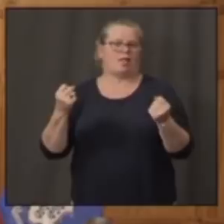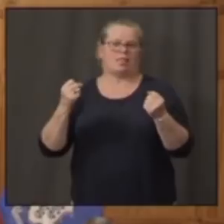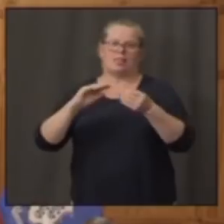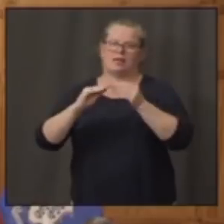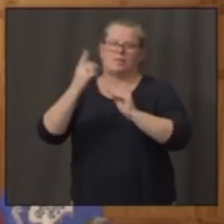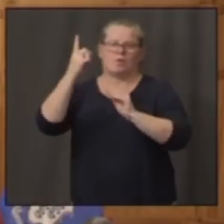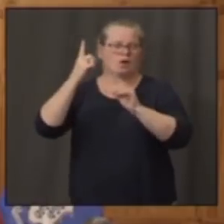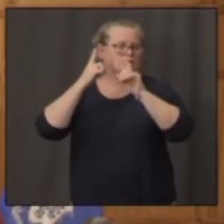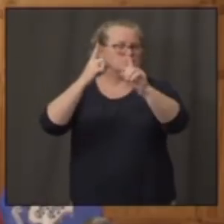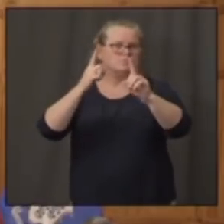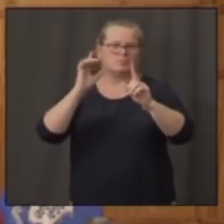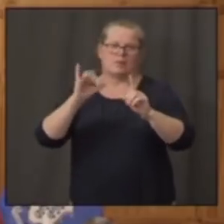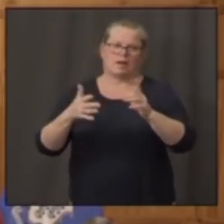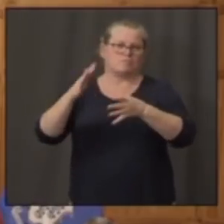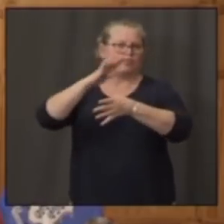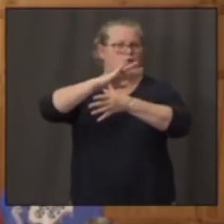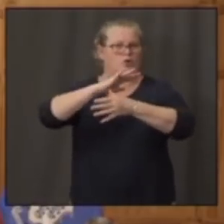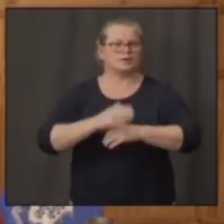Hearst, Connecticut Media.